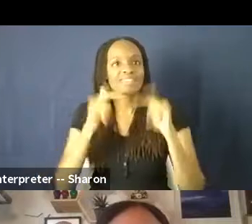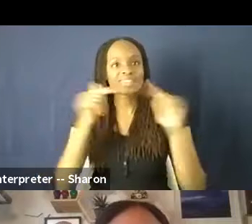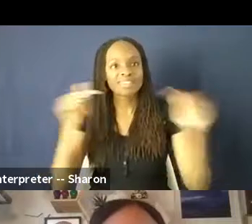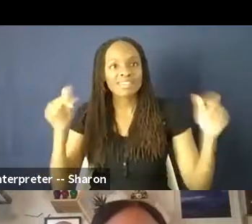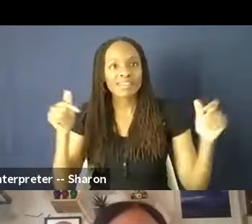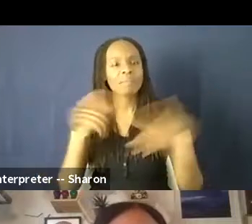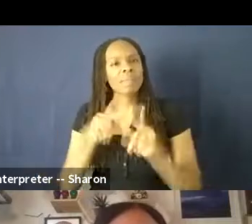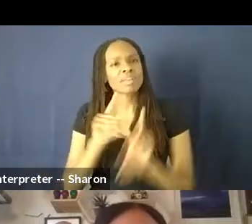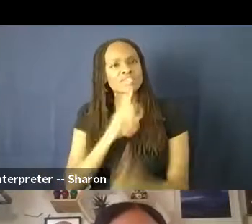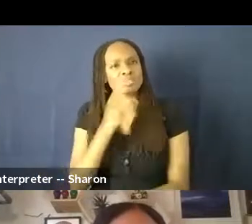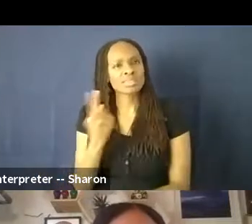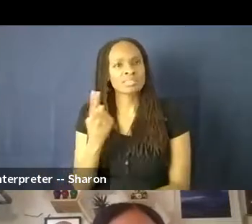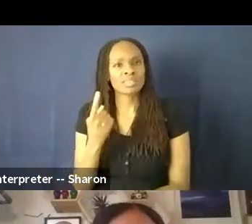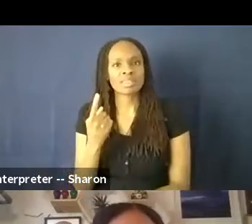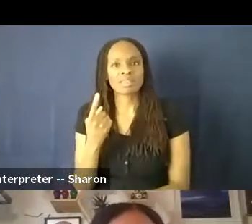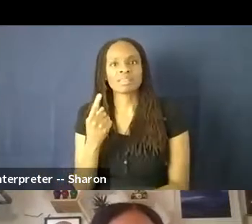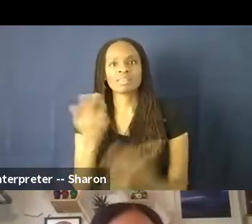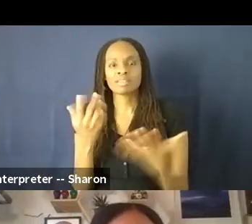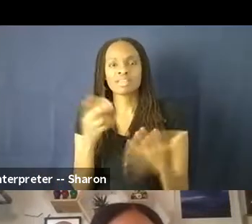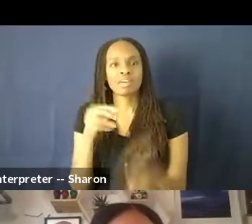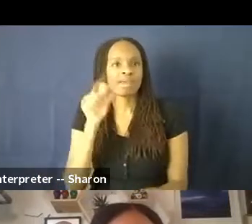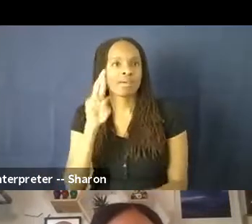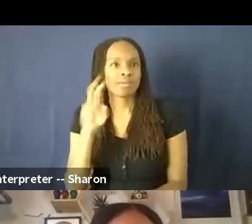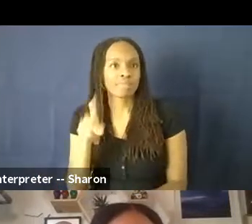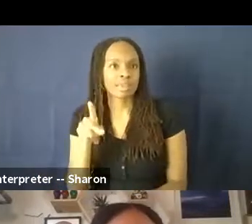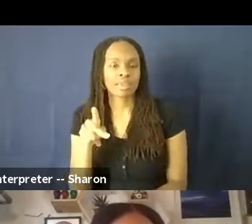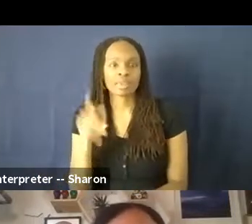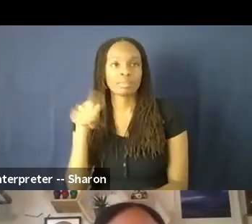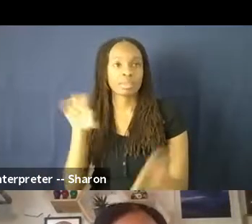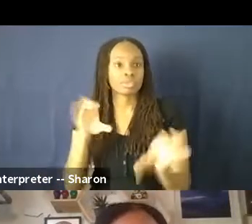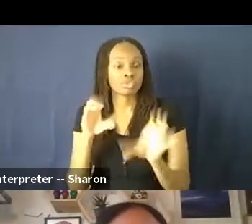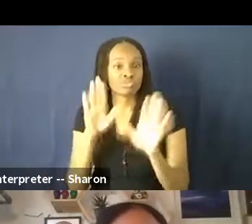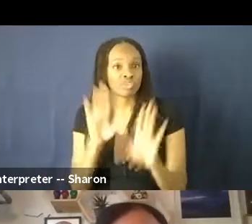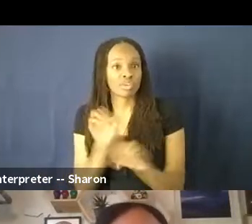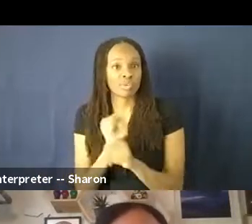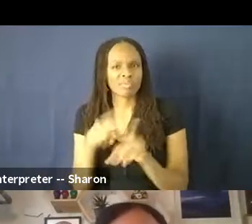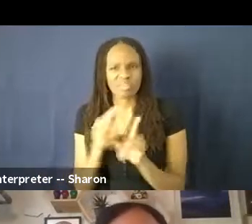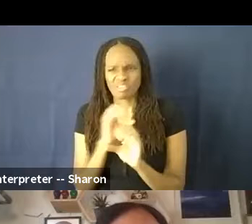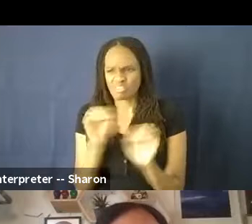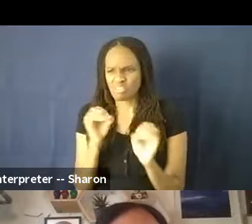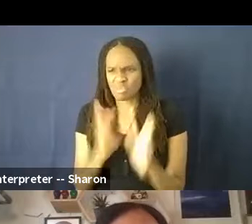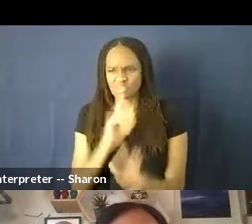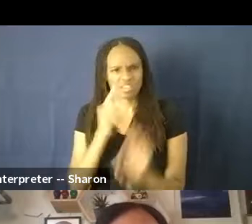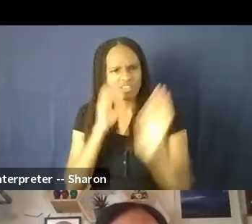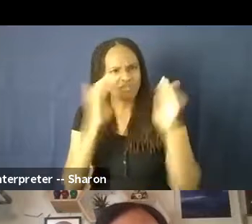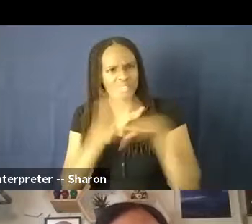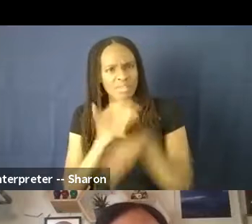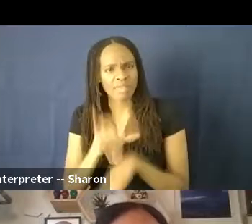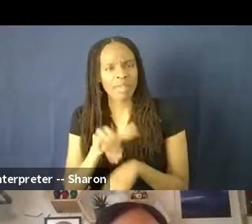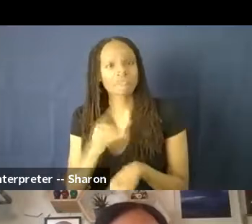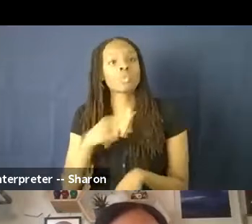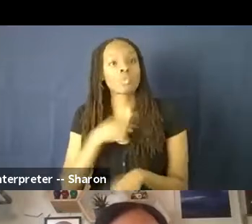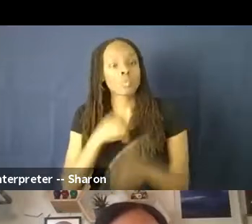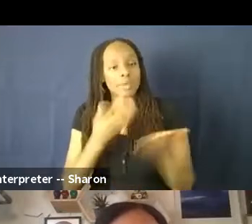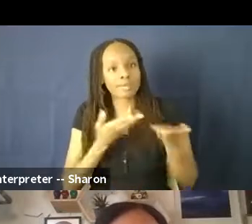that, aside from, say, AARP, which does amazing work, no one's really focused on it. So we are now bringing that to the